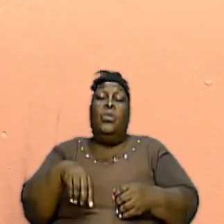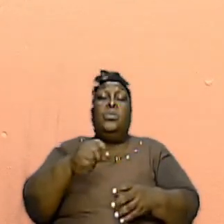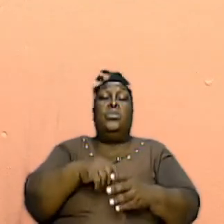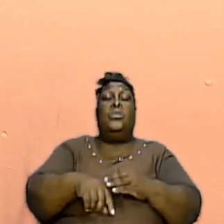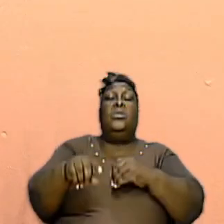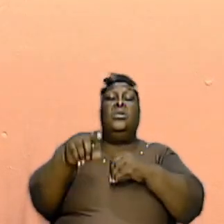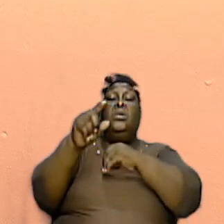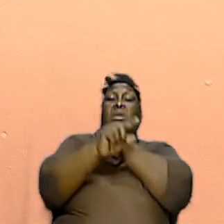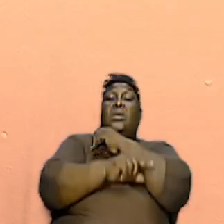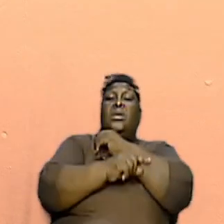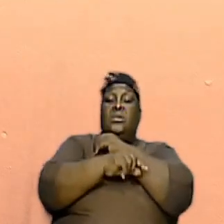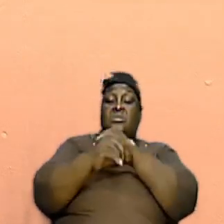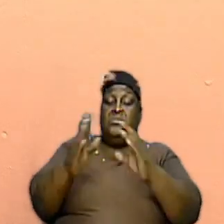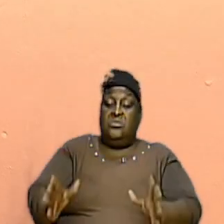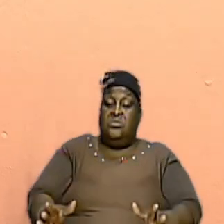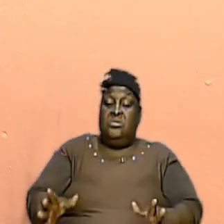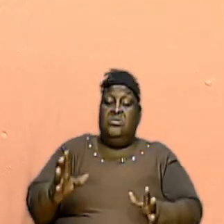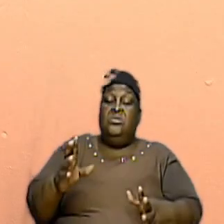Chapter 5